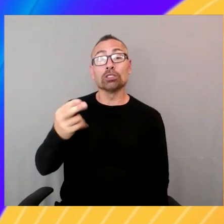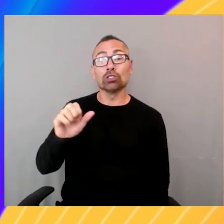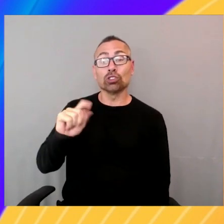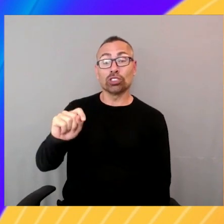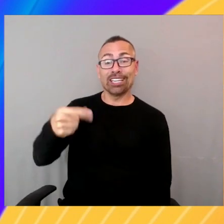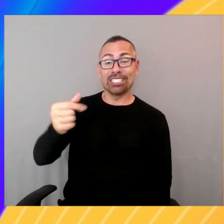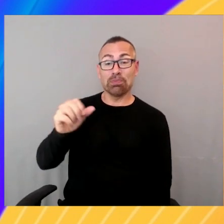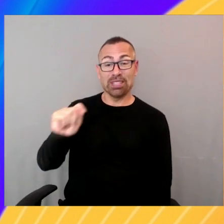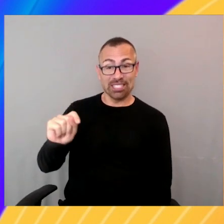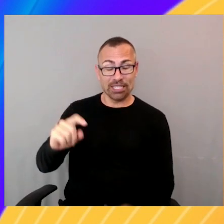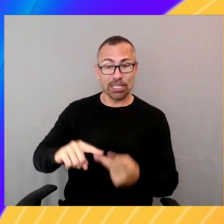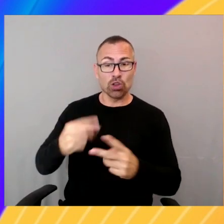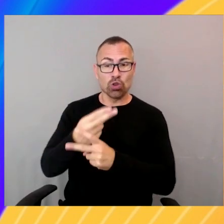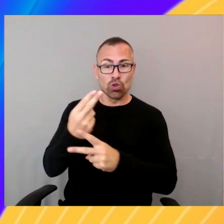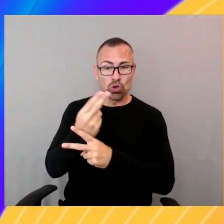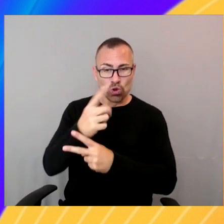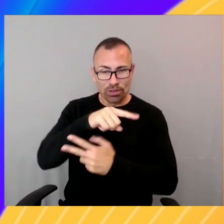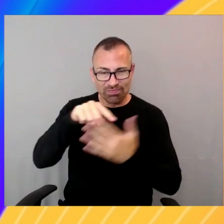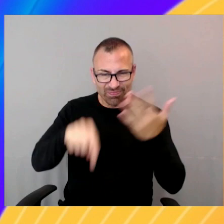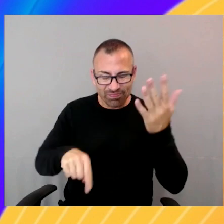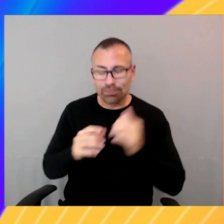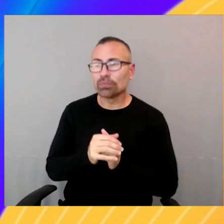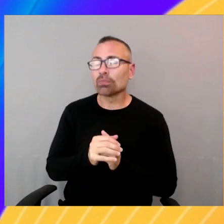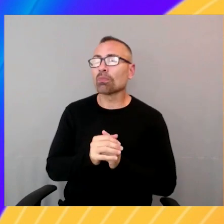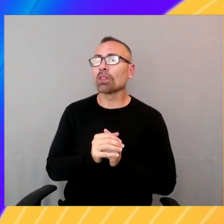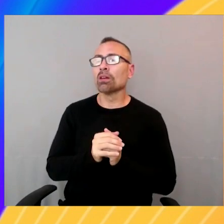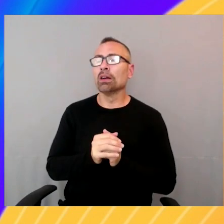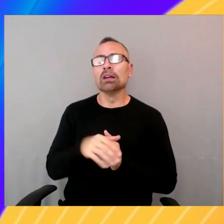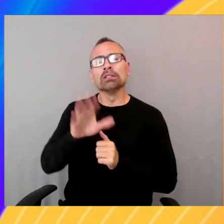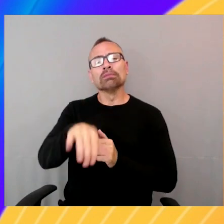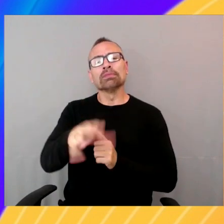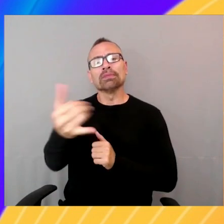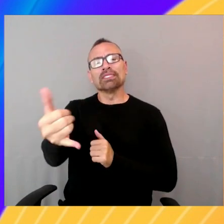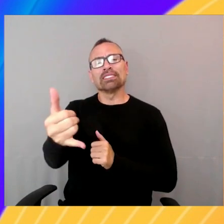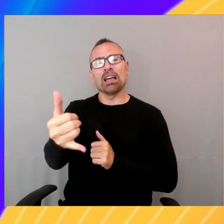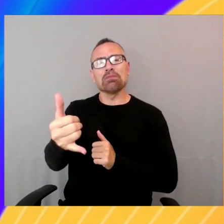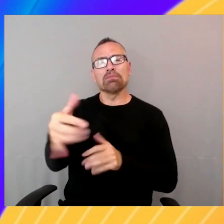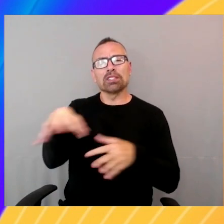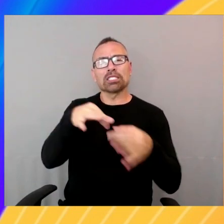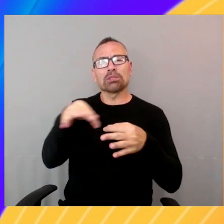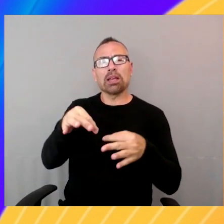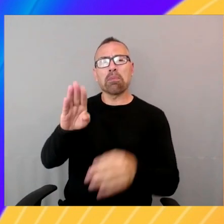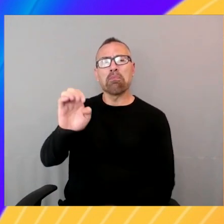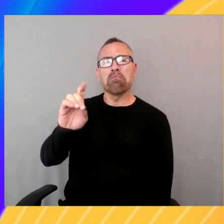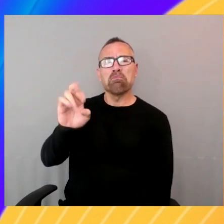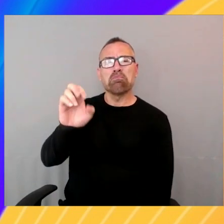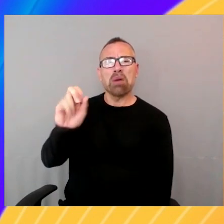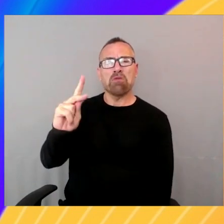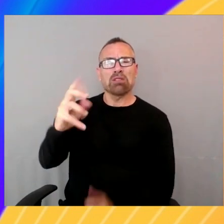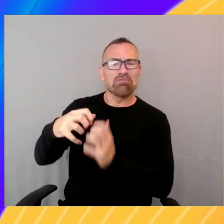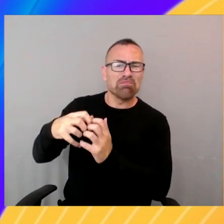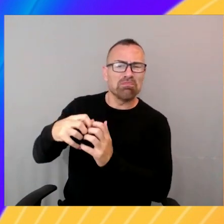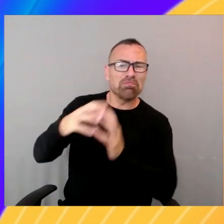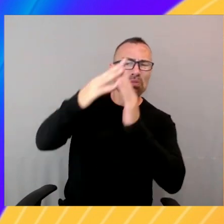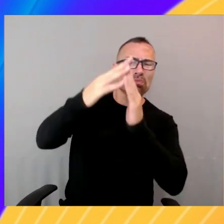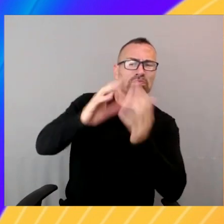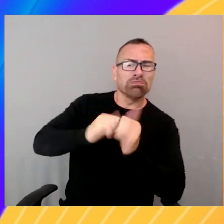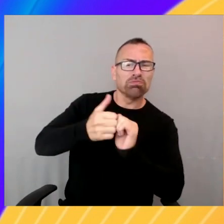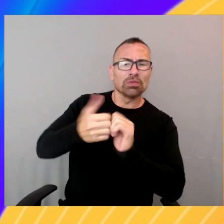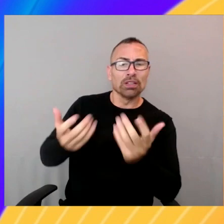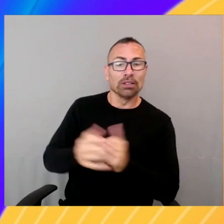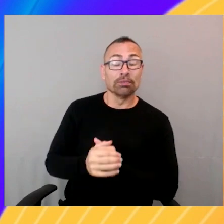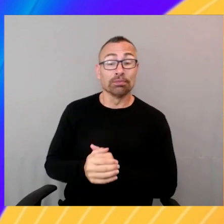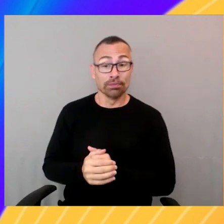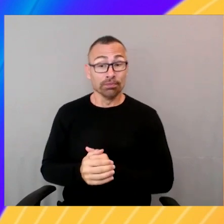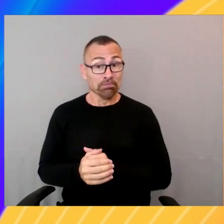ago. Can you talk a little bit about how Amazon Bedrock is built? Yeah. Yeah. So there are significant